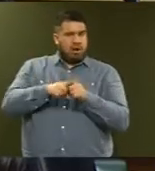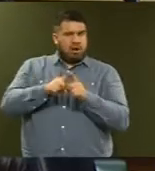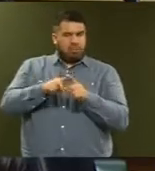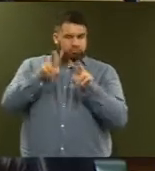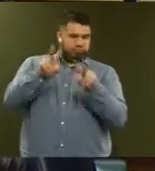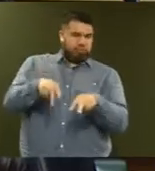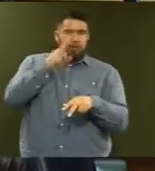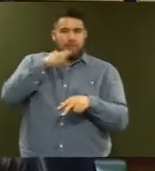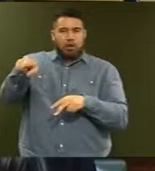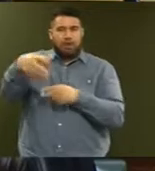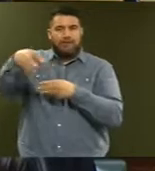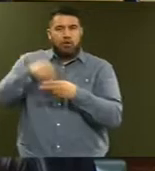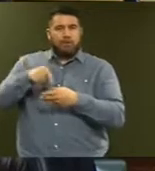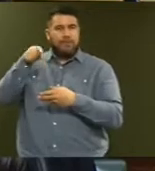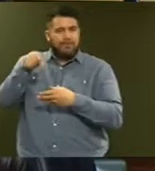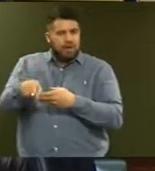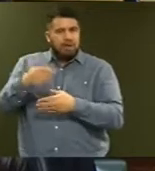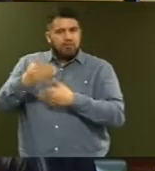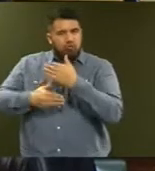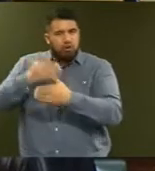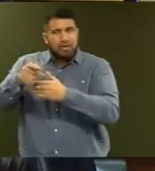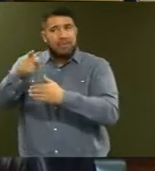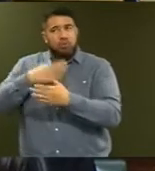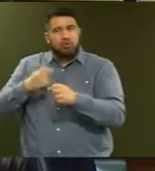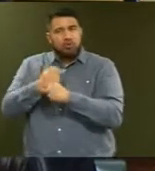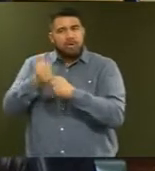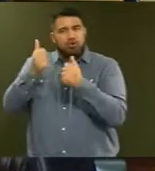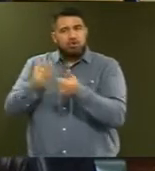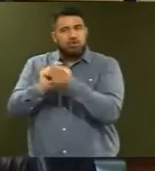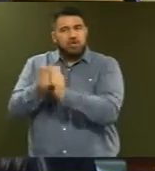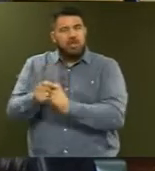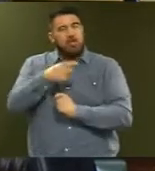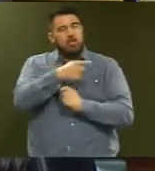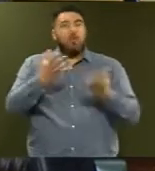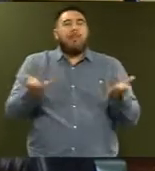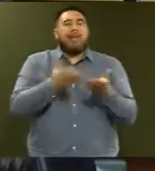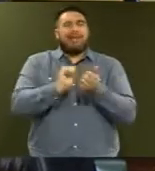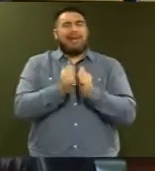engagement to make real, meaningful change, and that member's party is just playing a game with it.